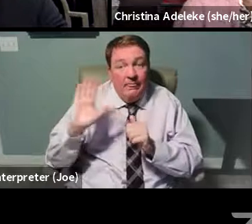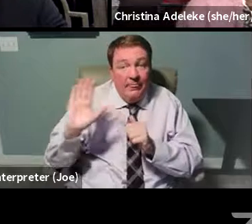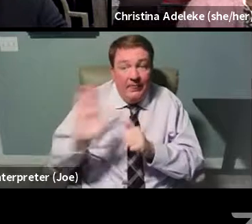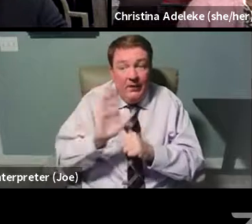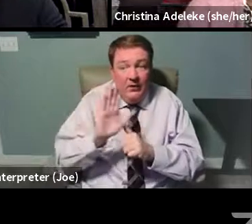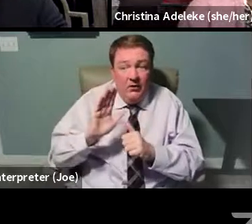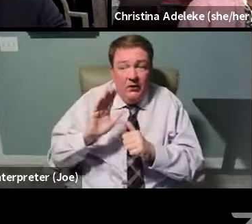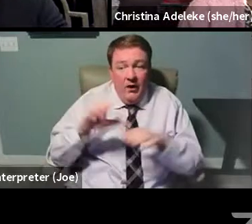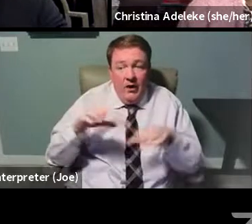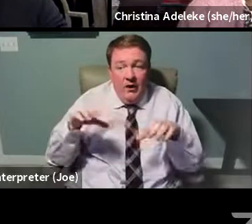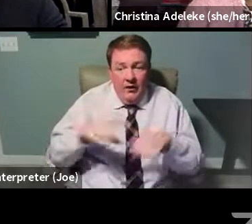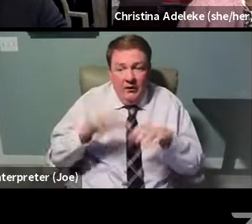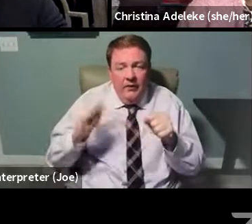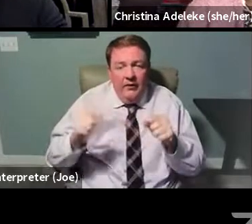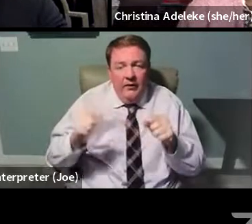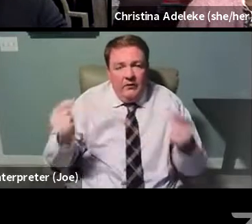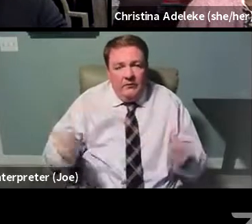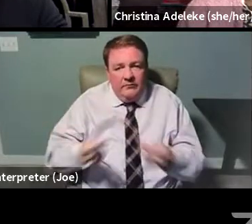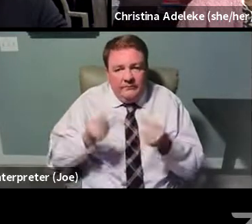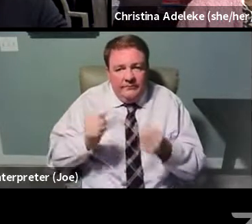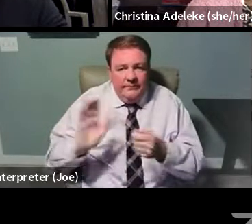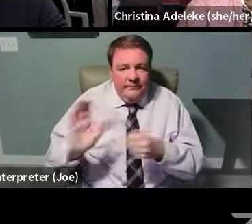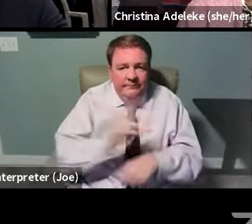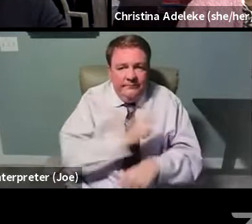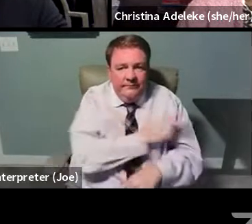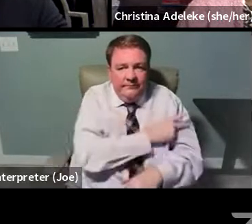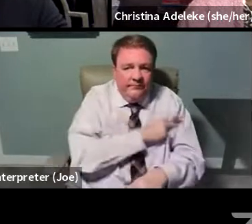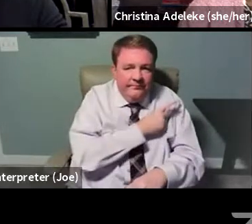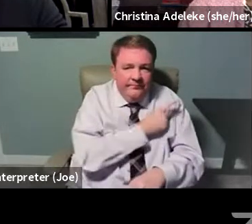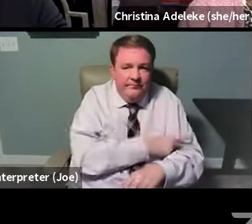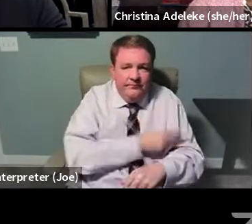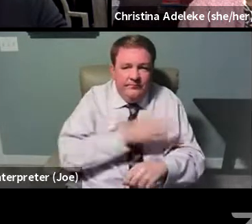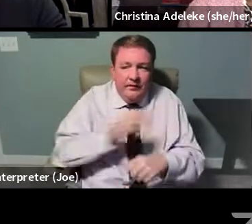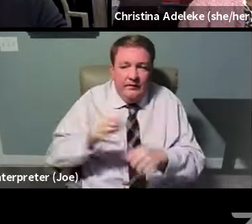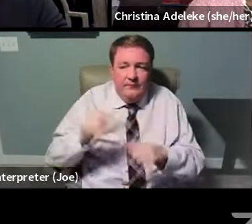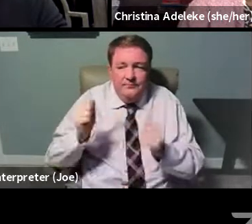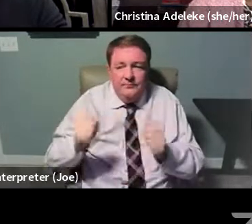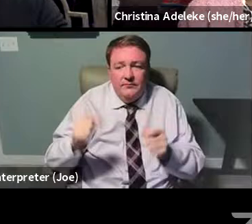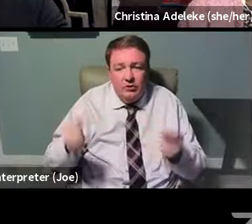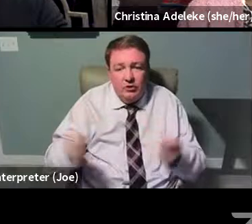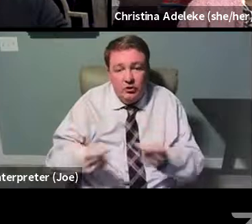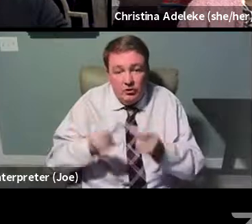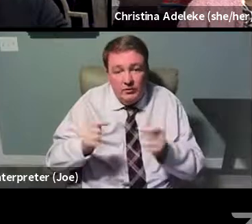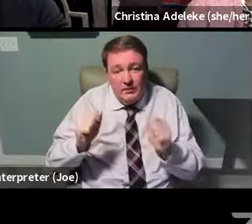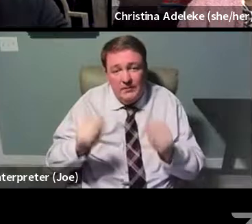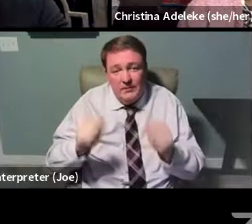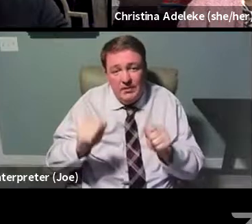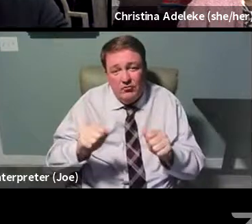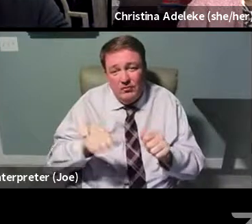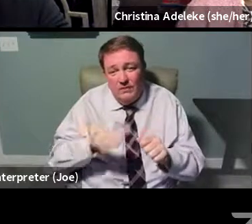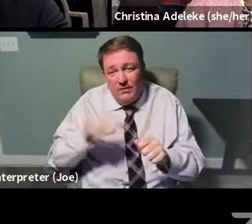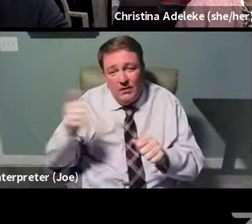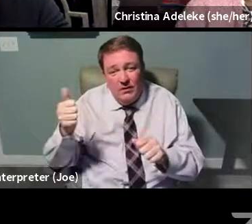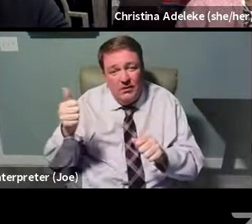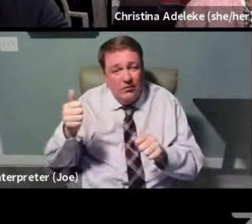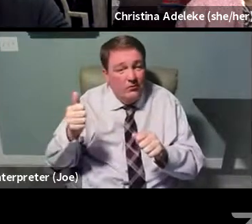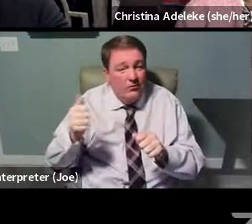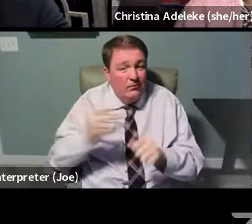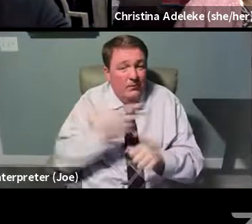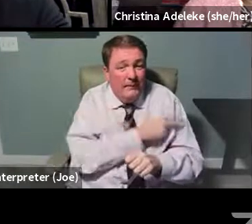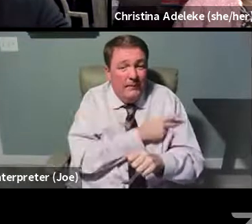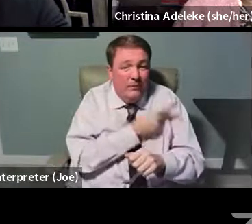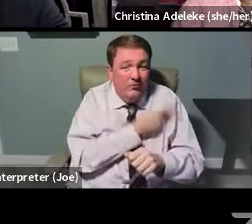hurt their patients, right, and hurt the potential of other patients being able to leave, you know,